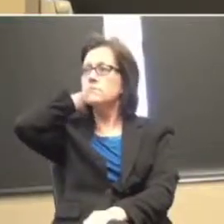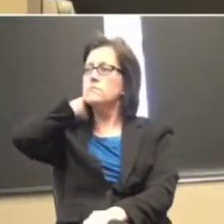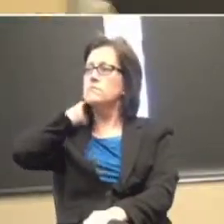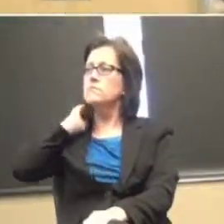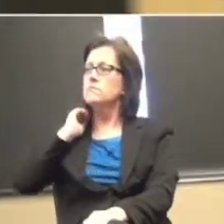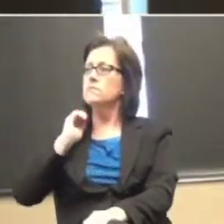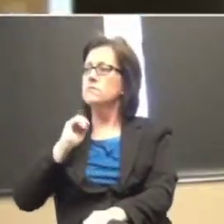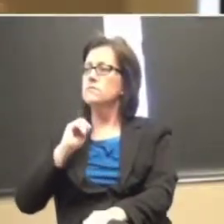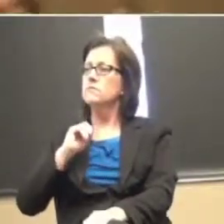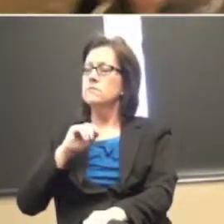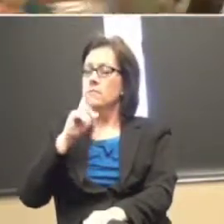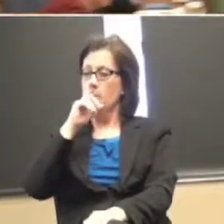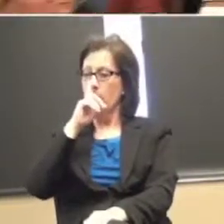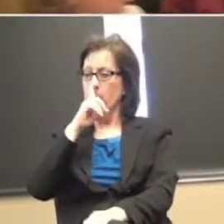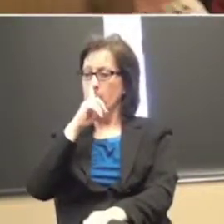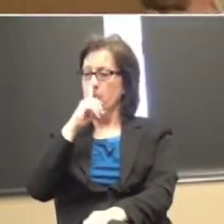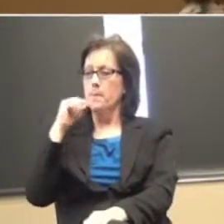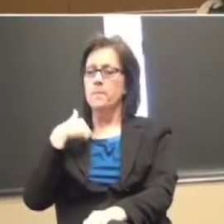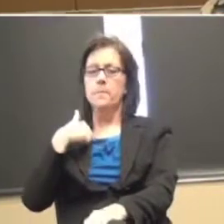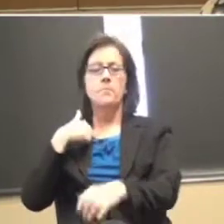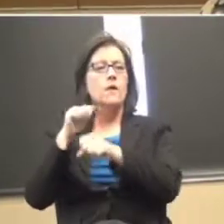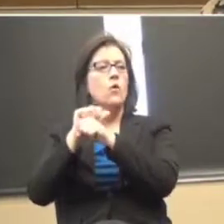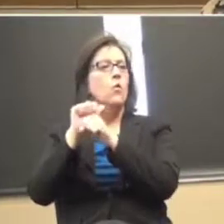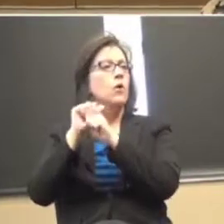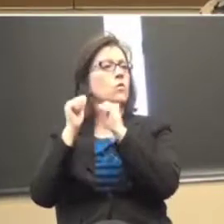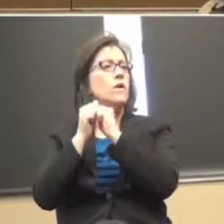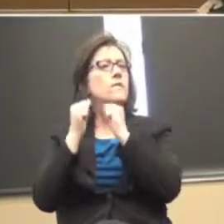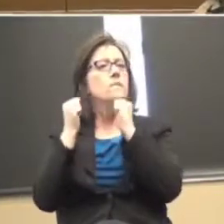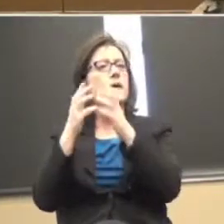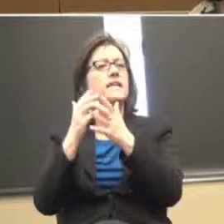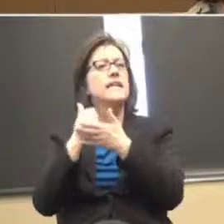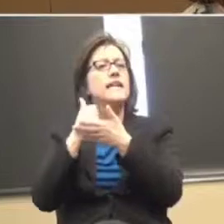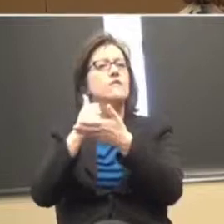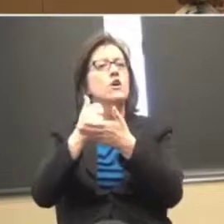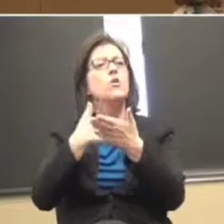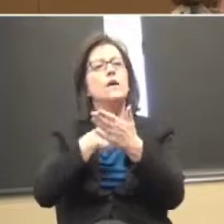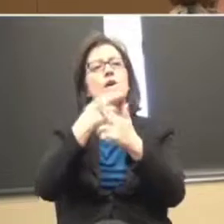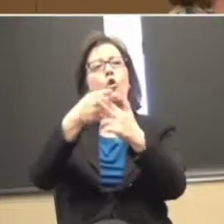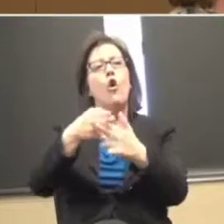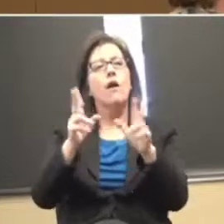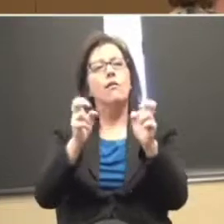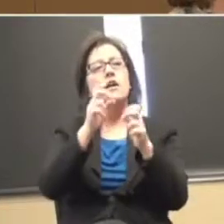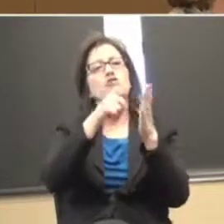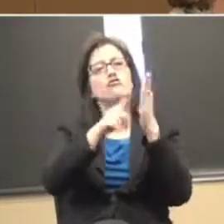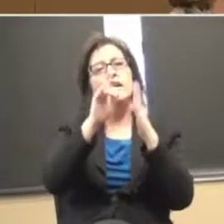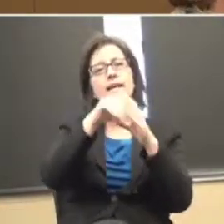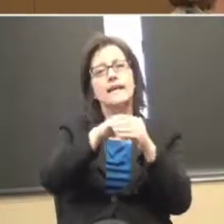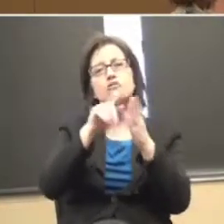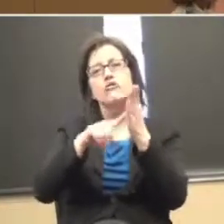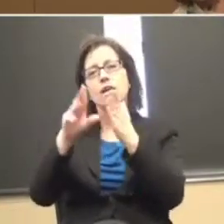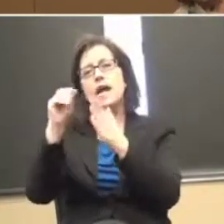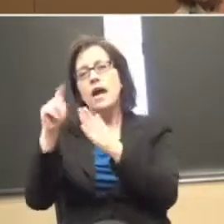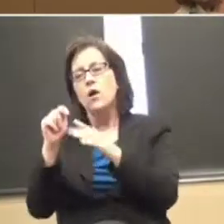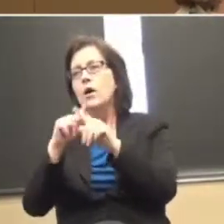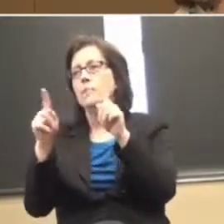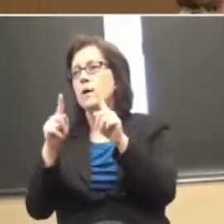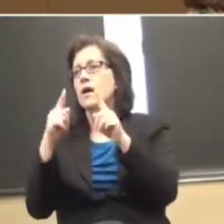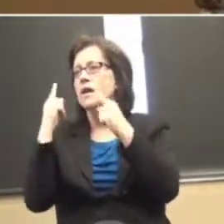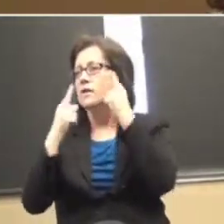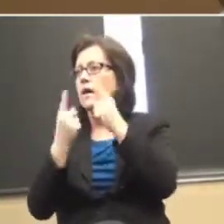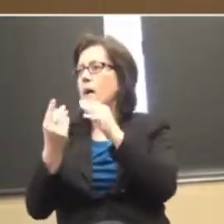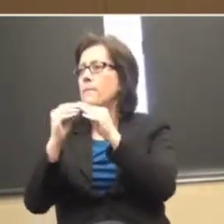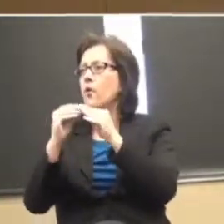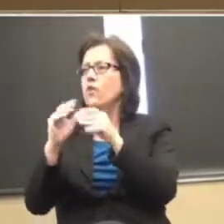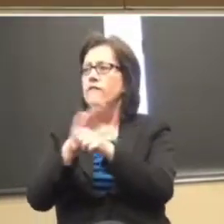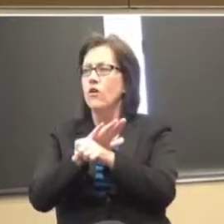I've heard a lot of interventions that we've called a check-in, check-out, but after thinking about it in this more full explanation,